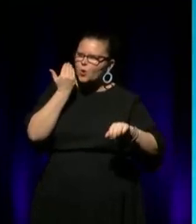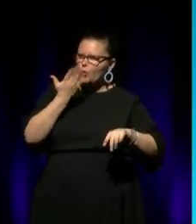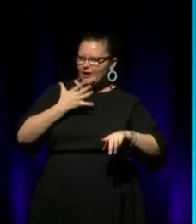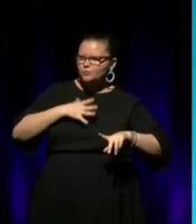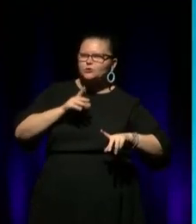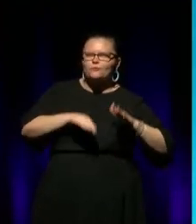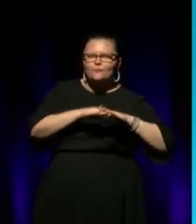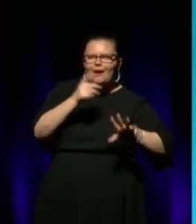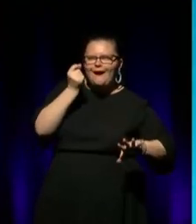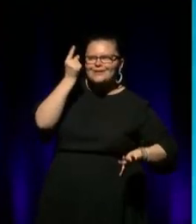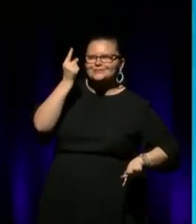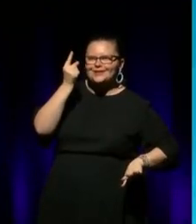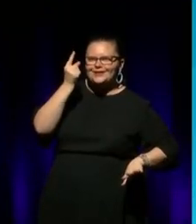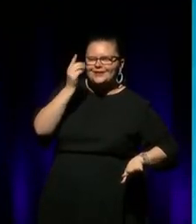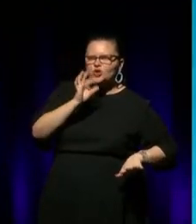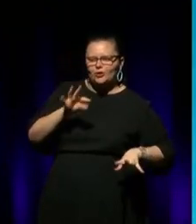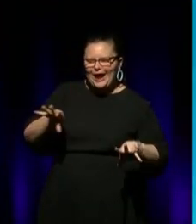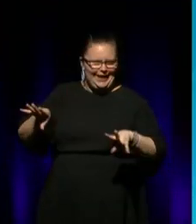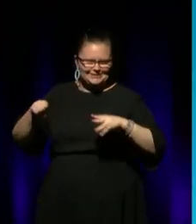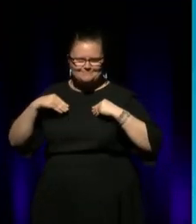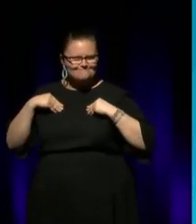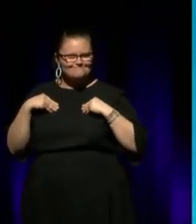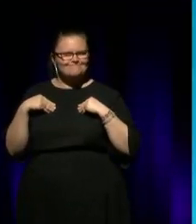understand rather than accept.